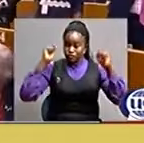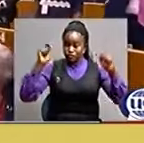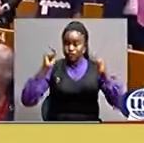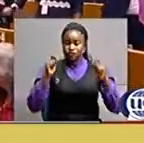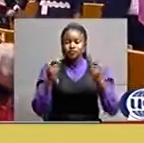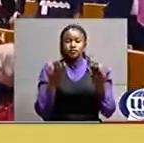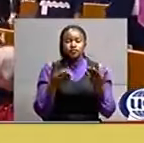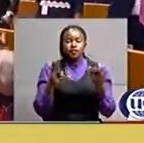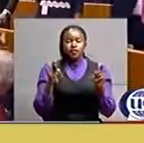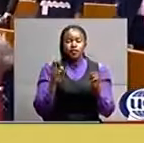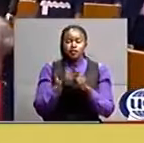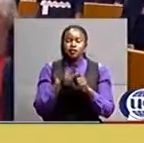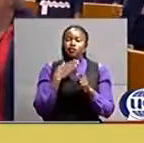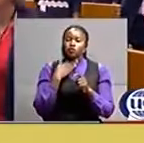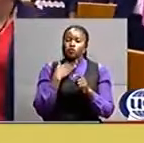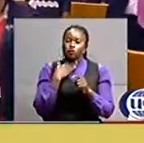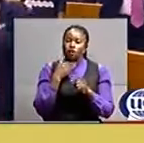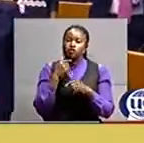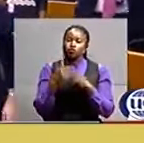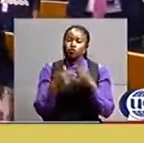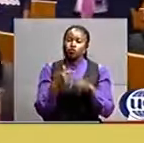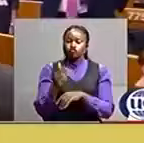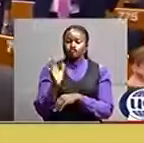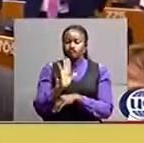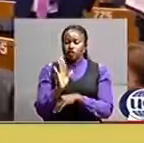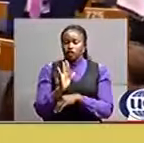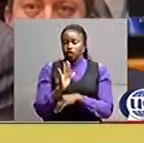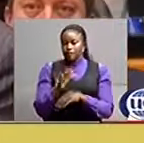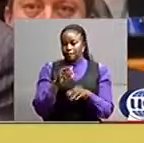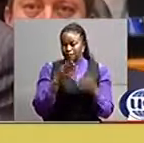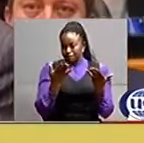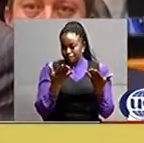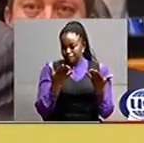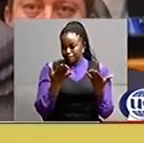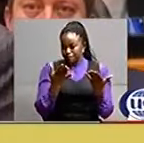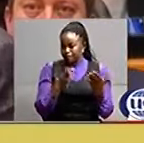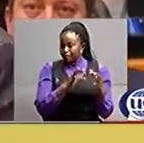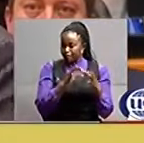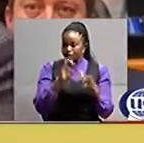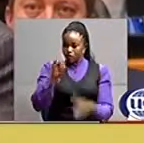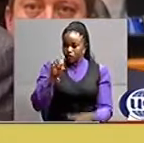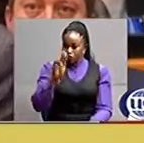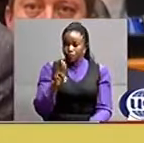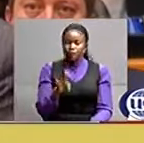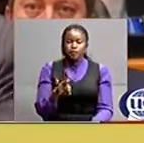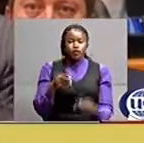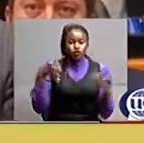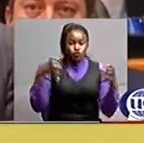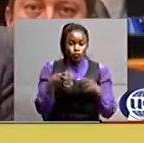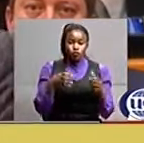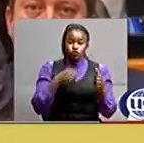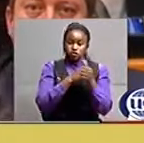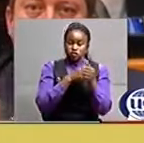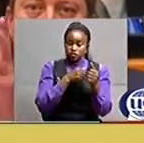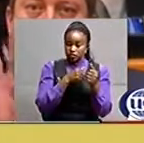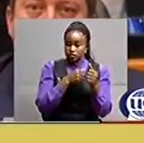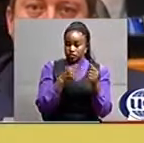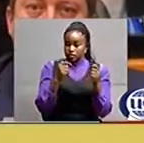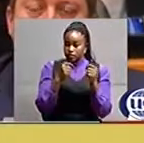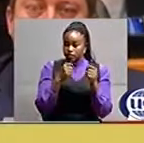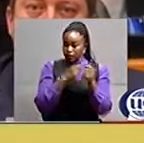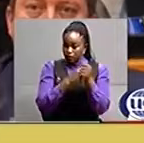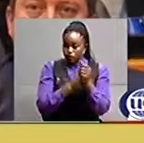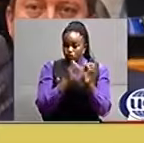whitehall to bid a phone farewell to the union and anti-brexit rallies and candidate vigils were held in